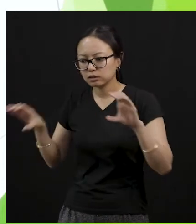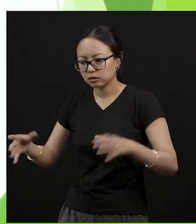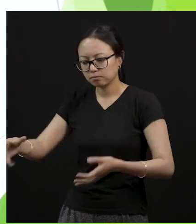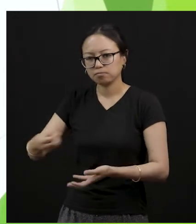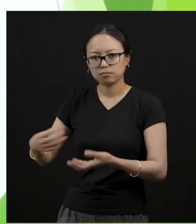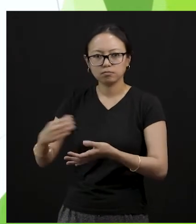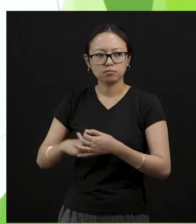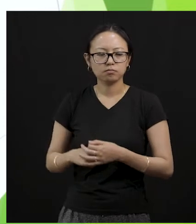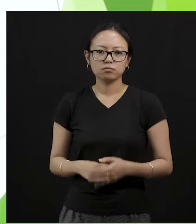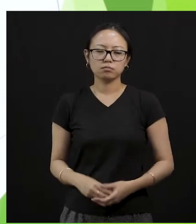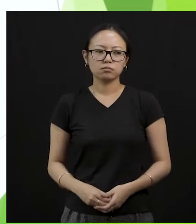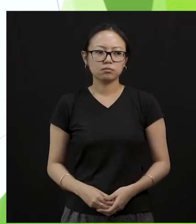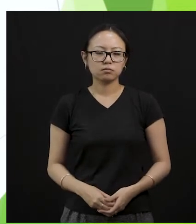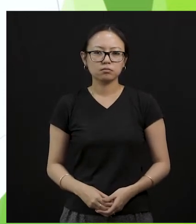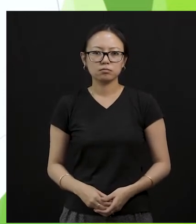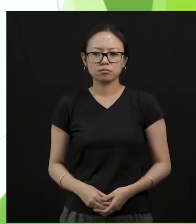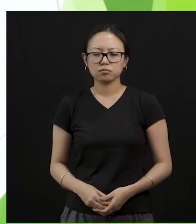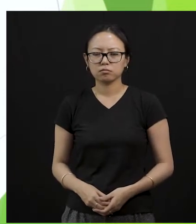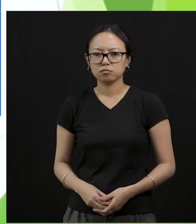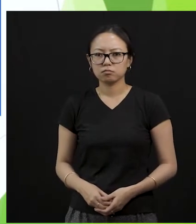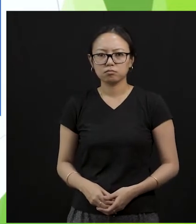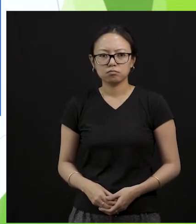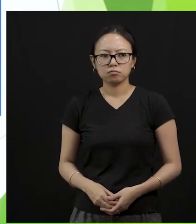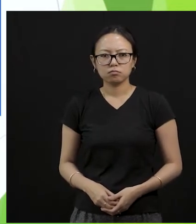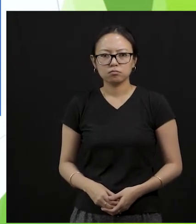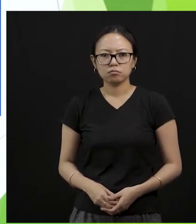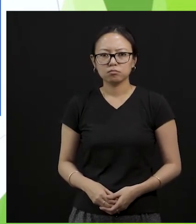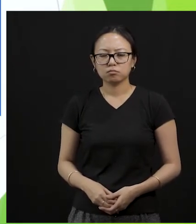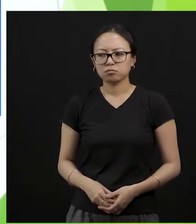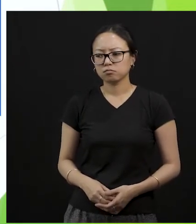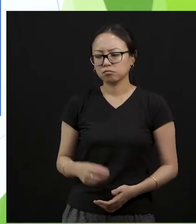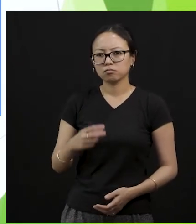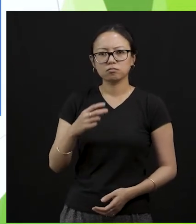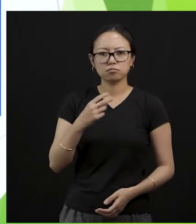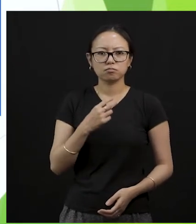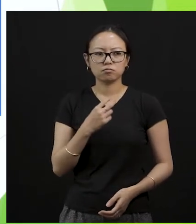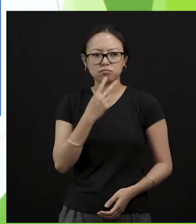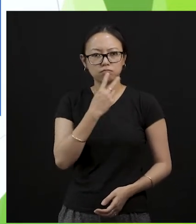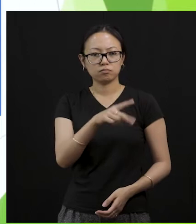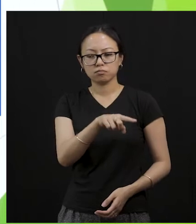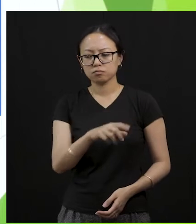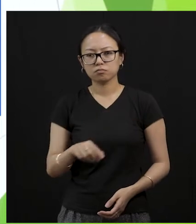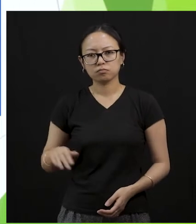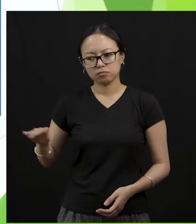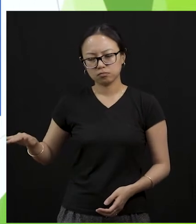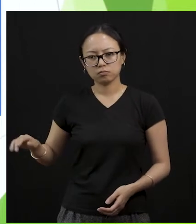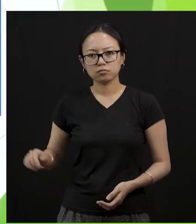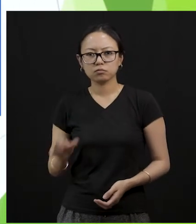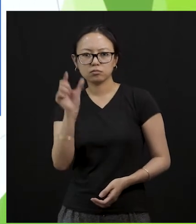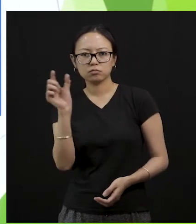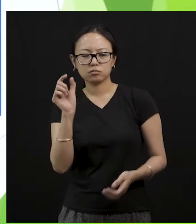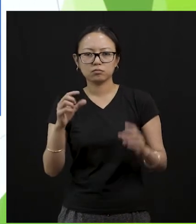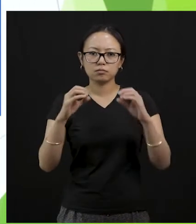example. Right? And look at him, he's throwing it in the dustbin. Right? So pick up your waste and